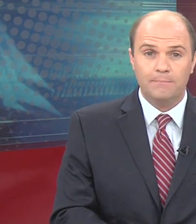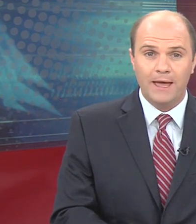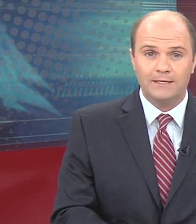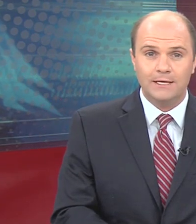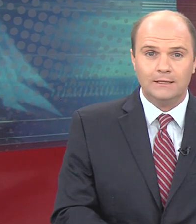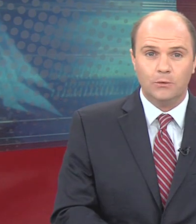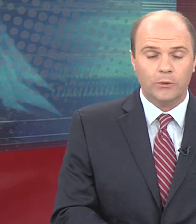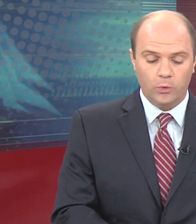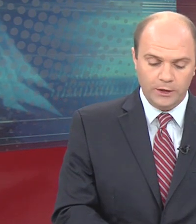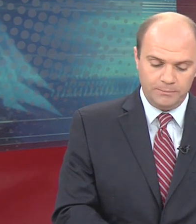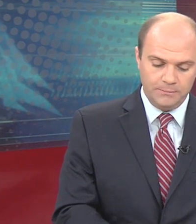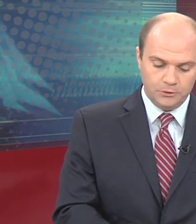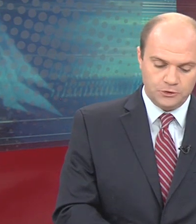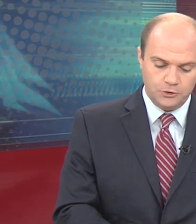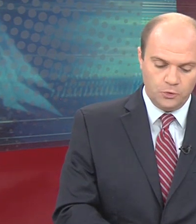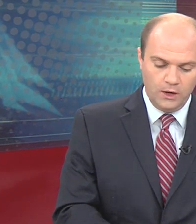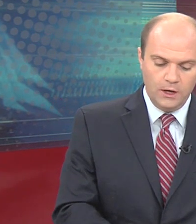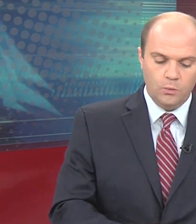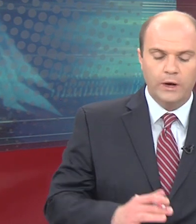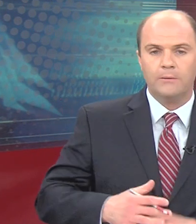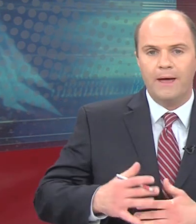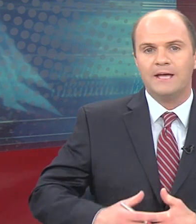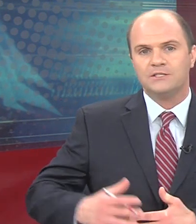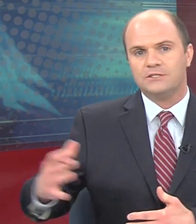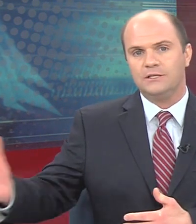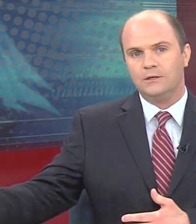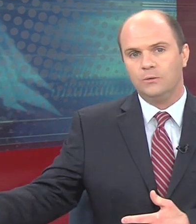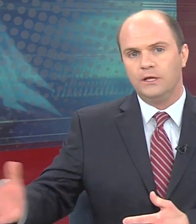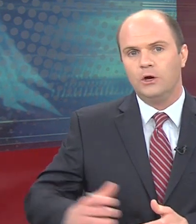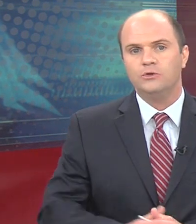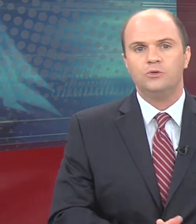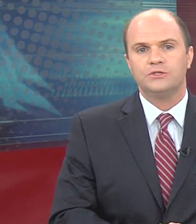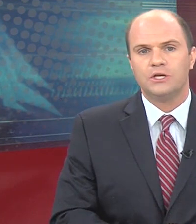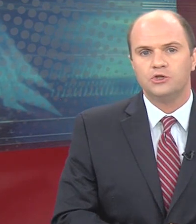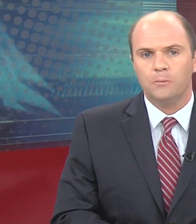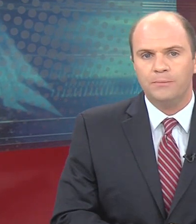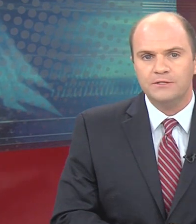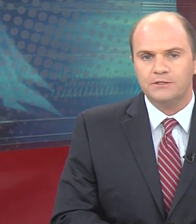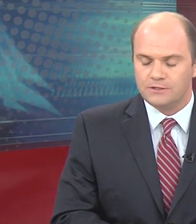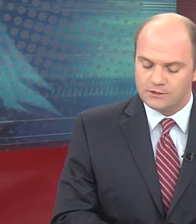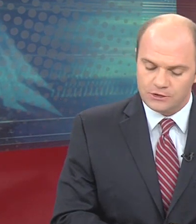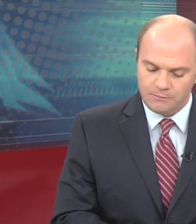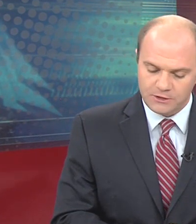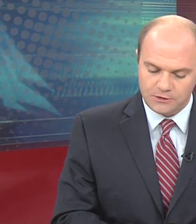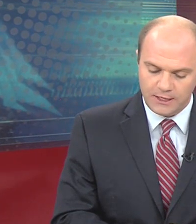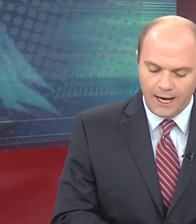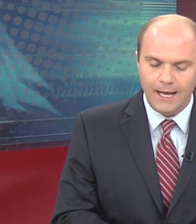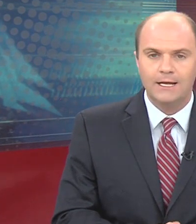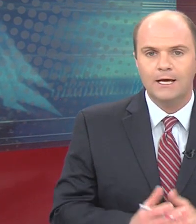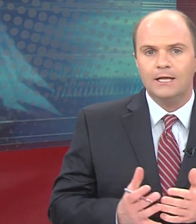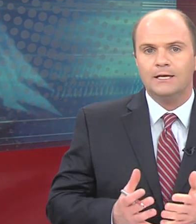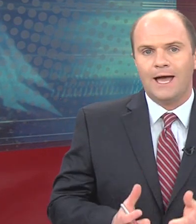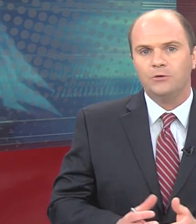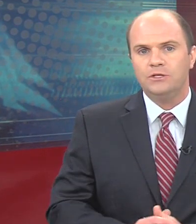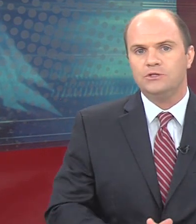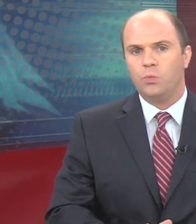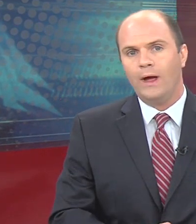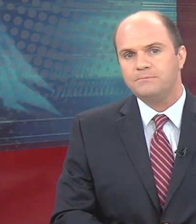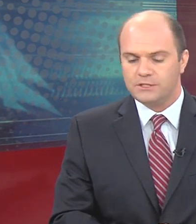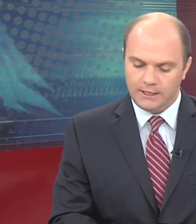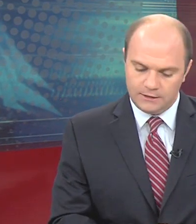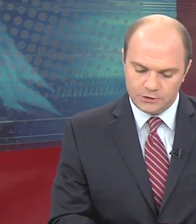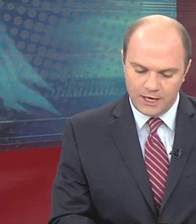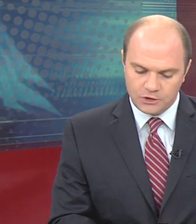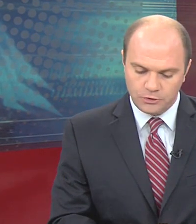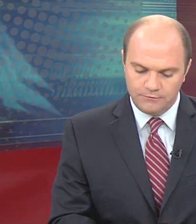new state mandate that would require people to wear masks when they go into essential businesses. And she mentioned that on the county's